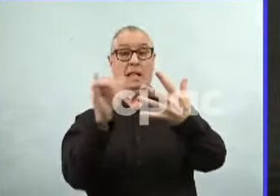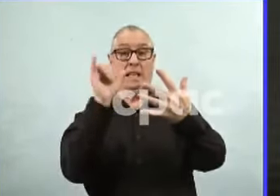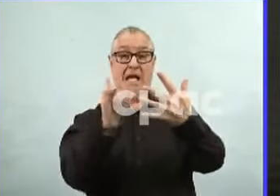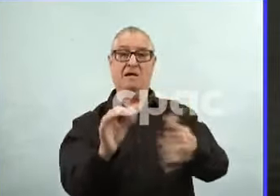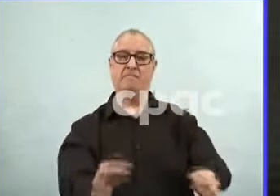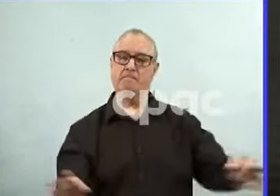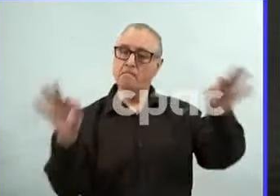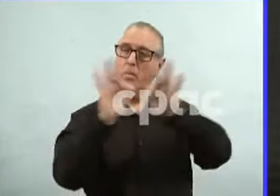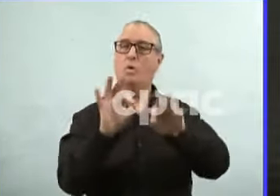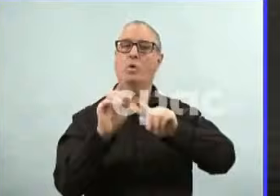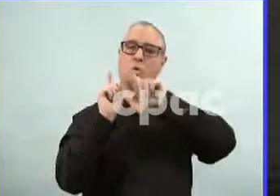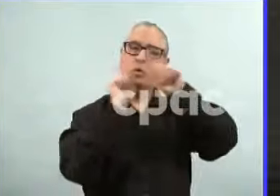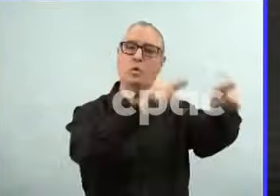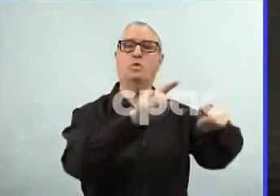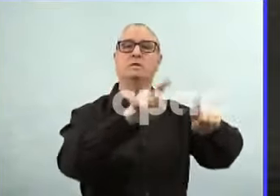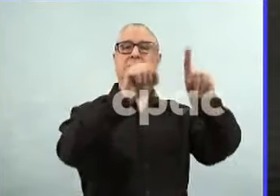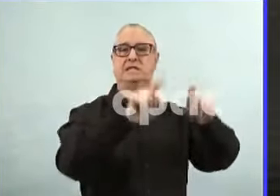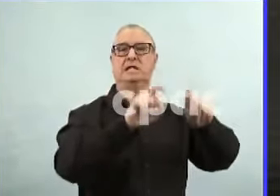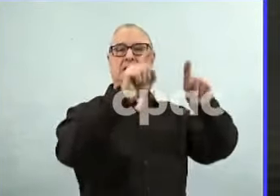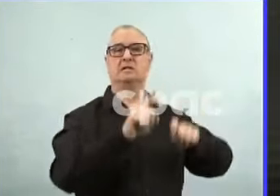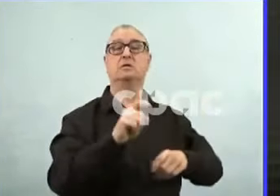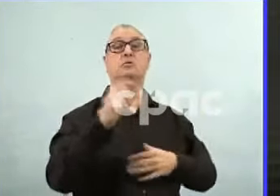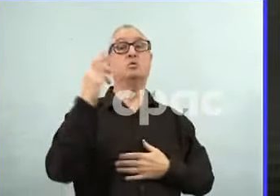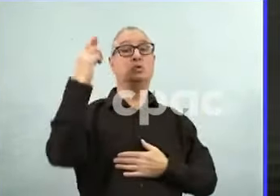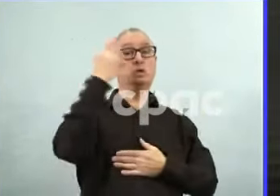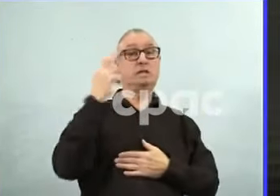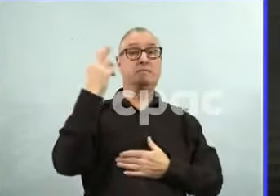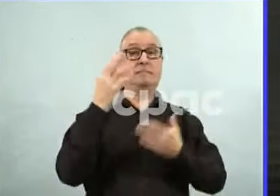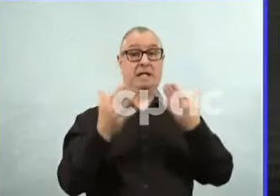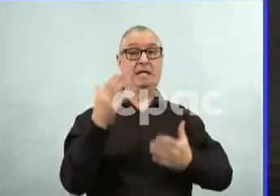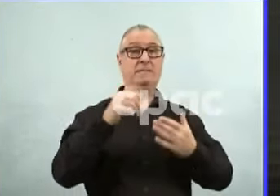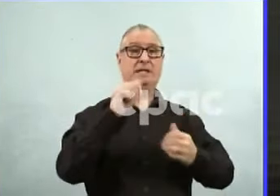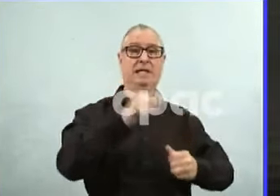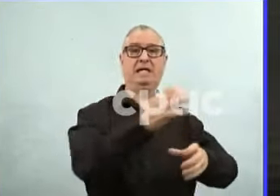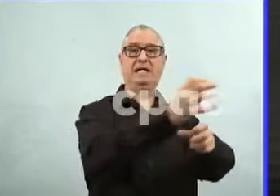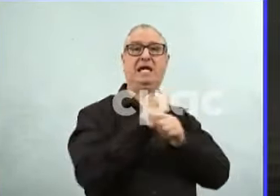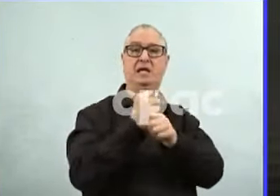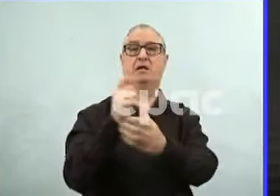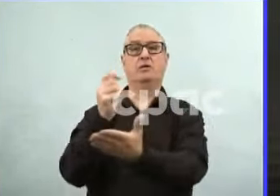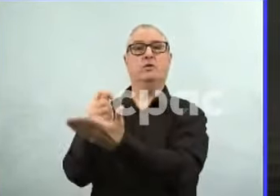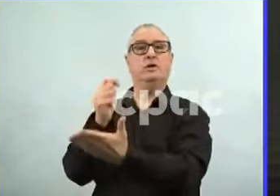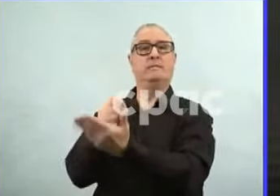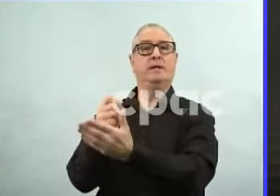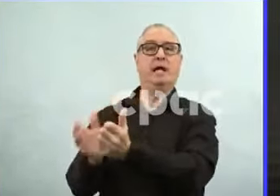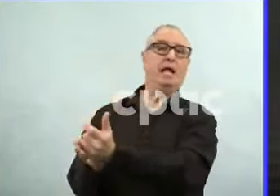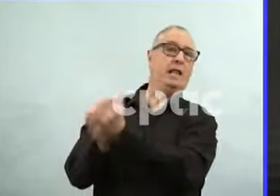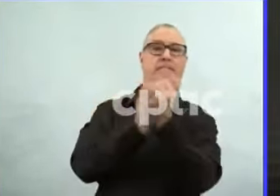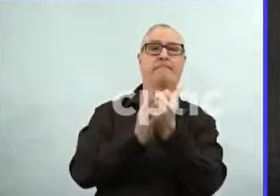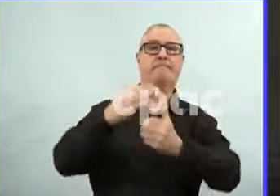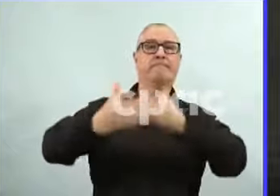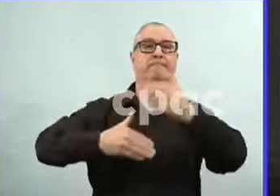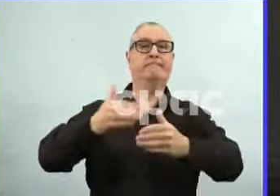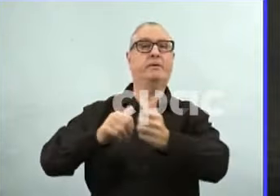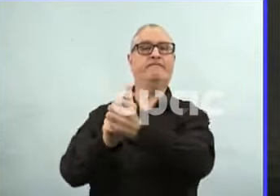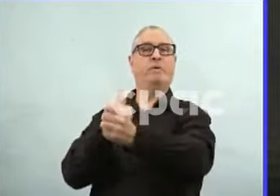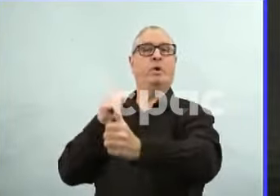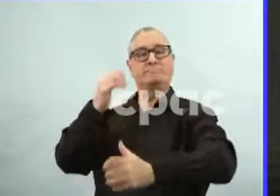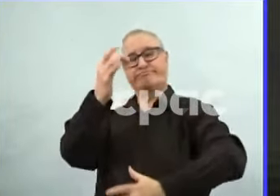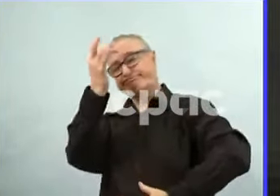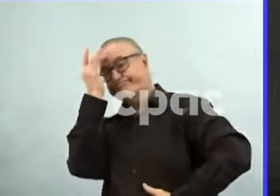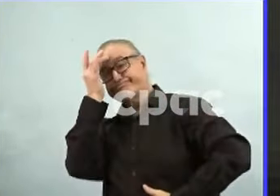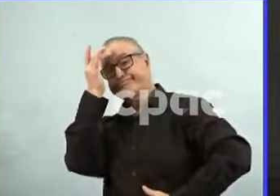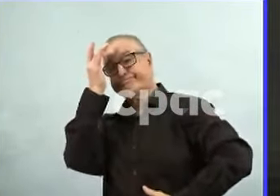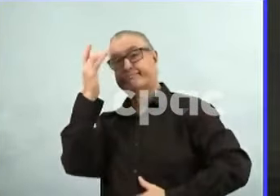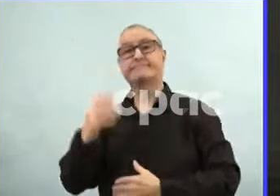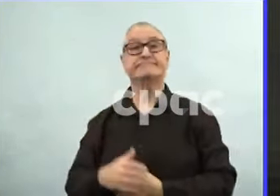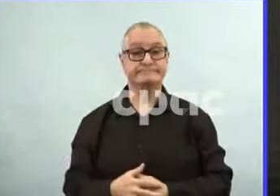really push this out to everyone. It should be in print. People should be reading about this so it really hits home. It hits home to every Manitoban who